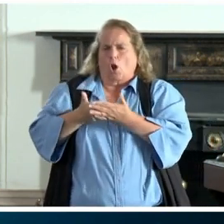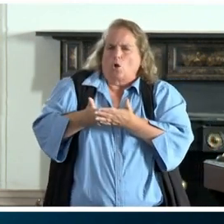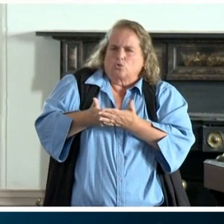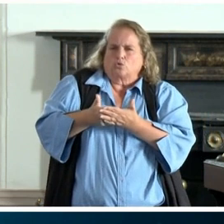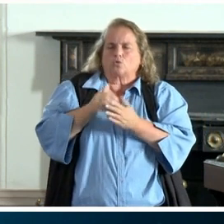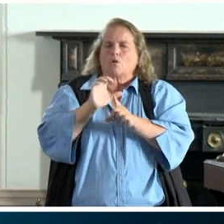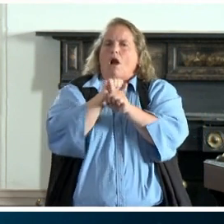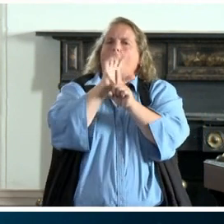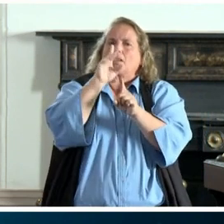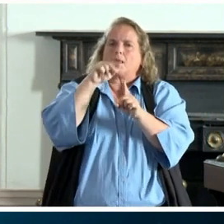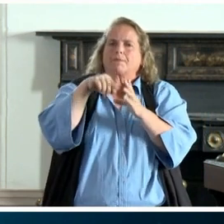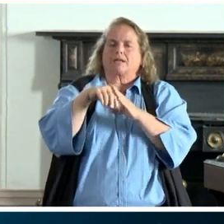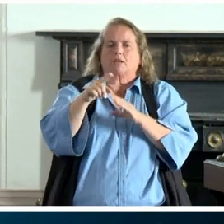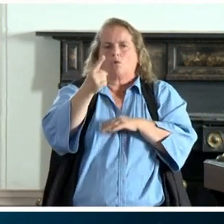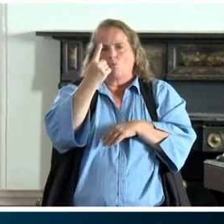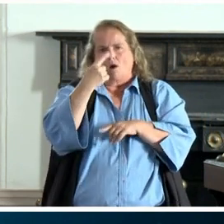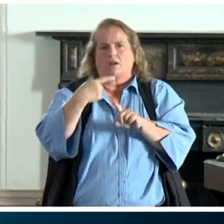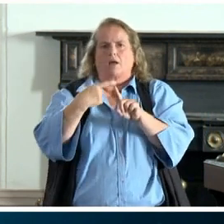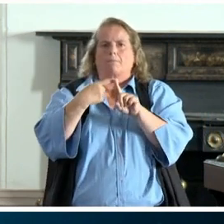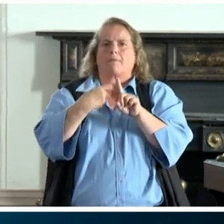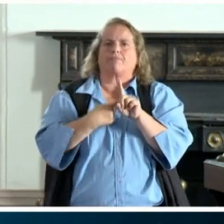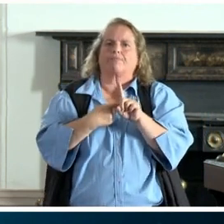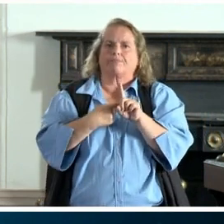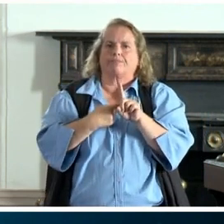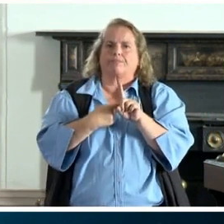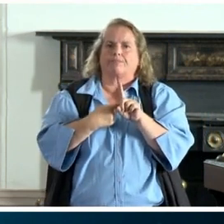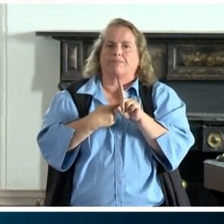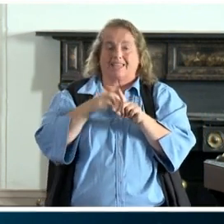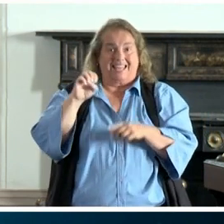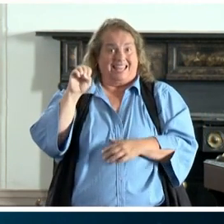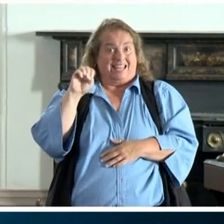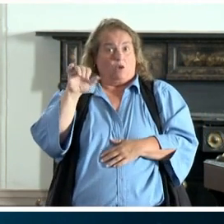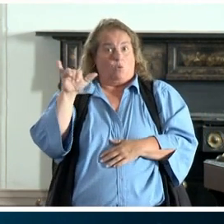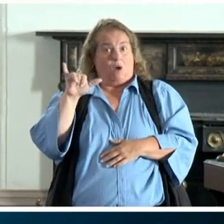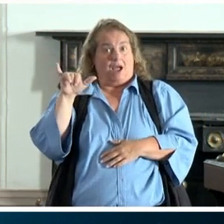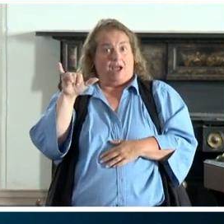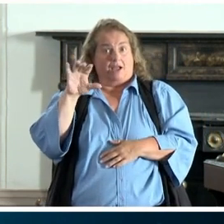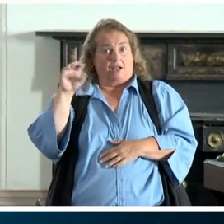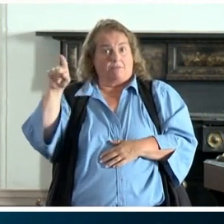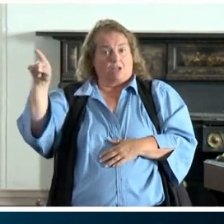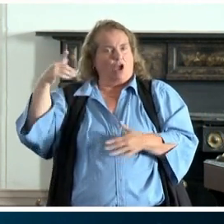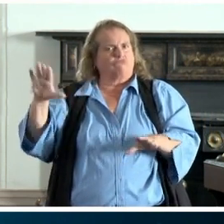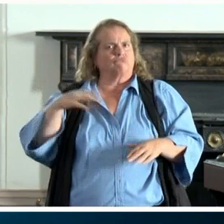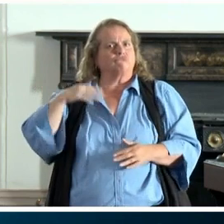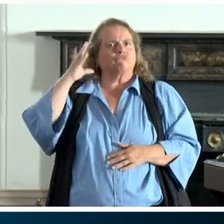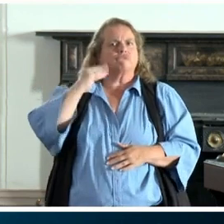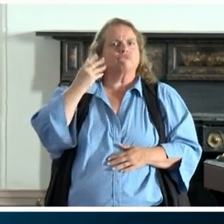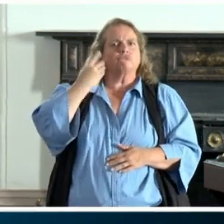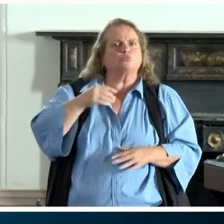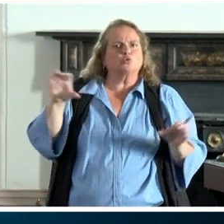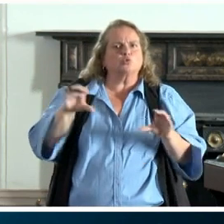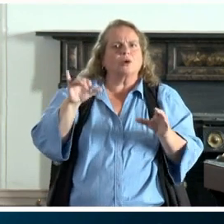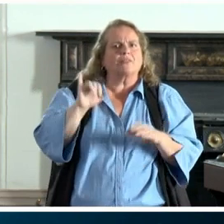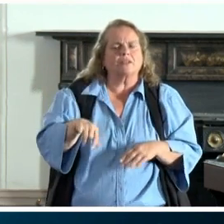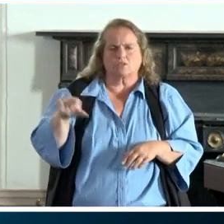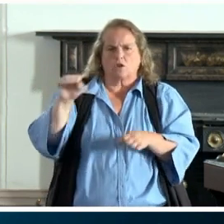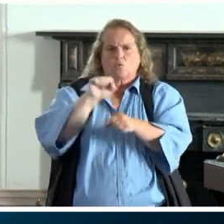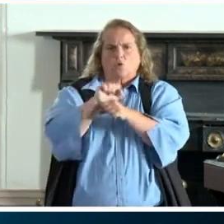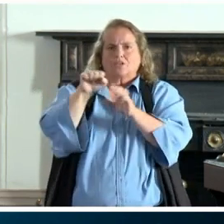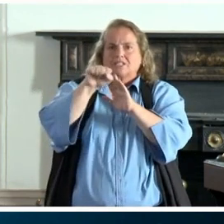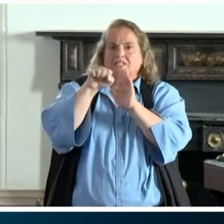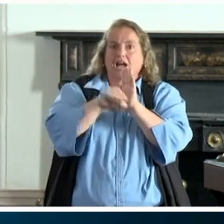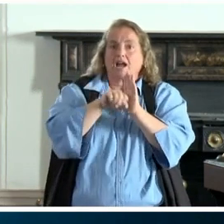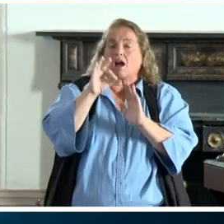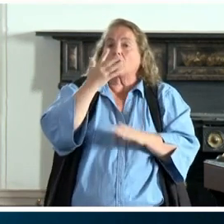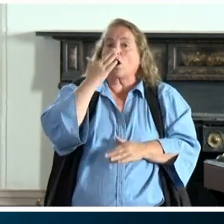in one month. EY already has experience doing this. They worked at the state of Colorado where they provided